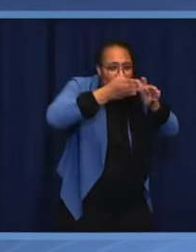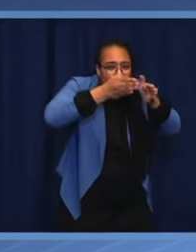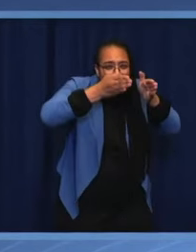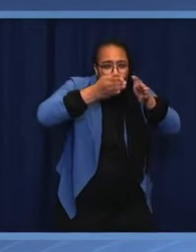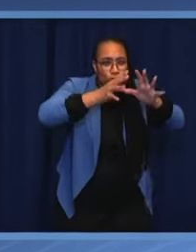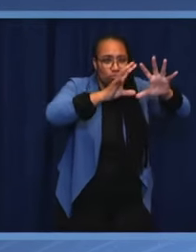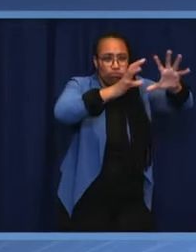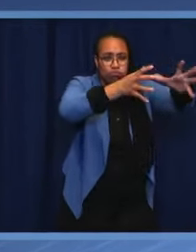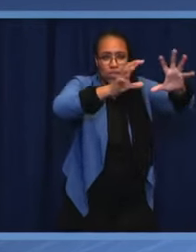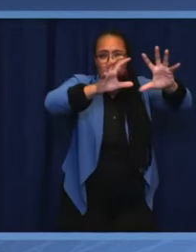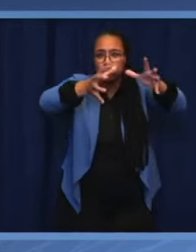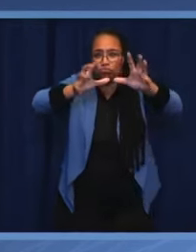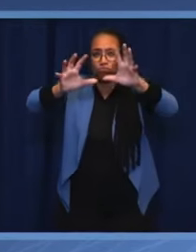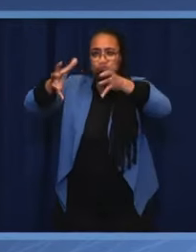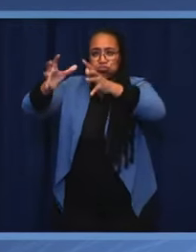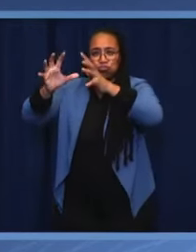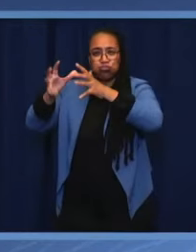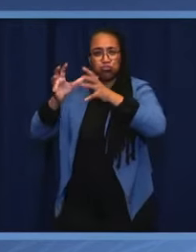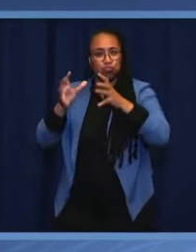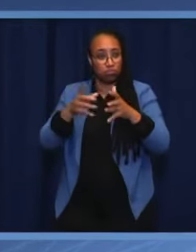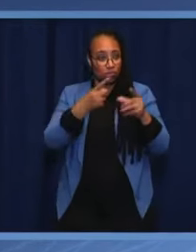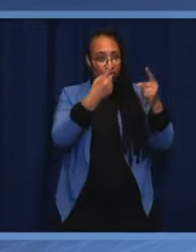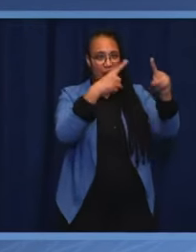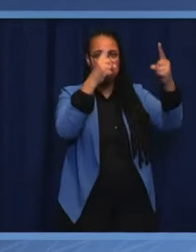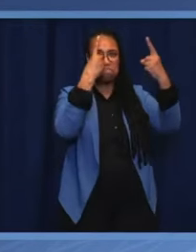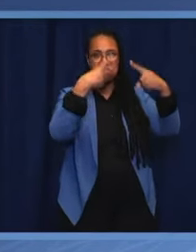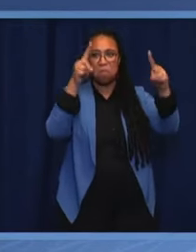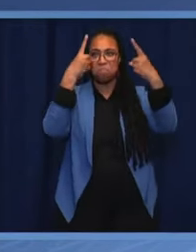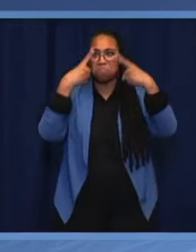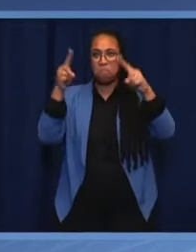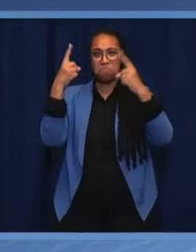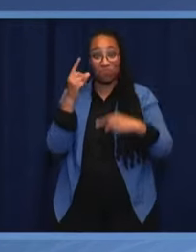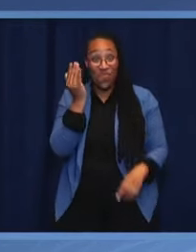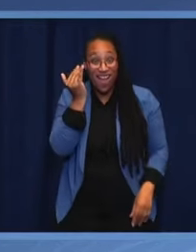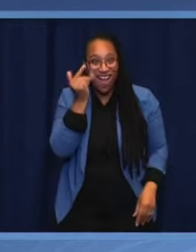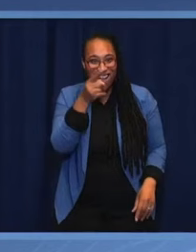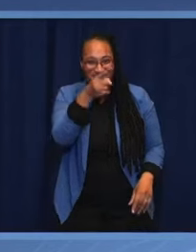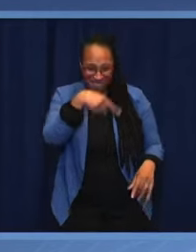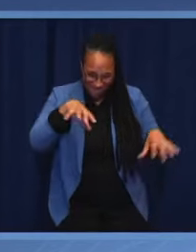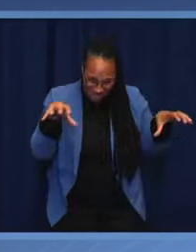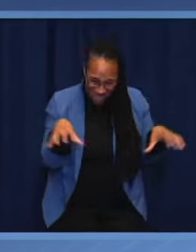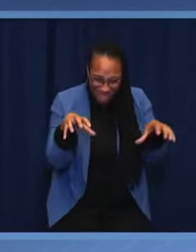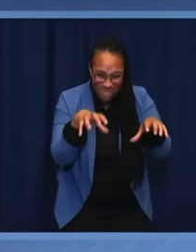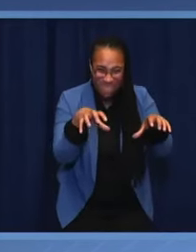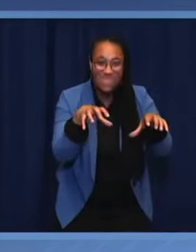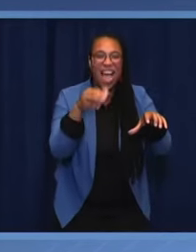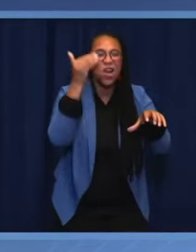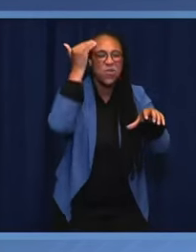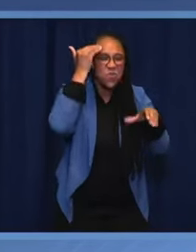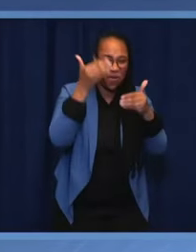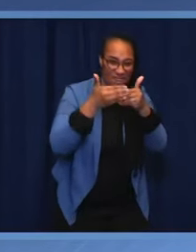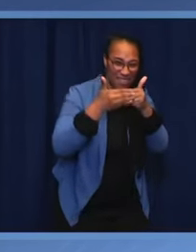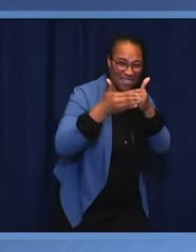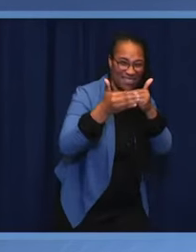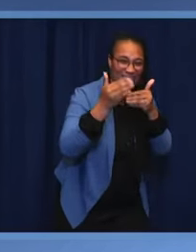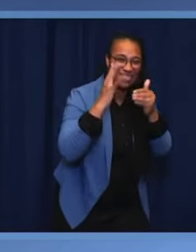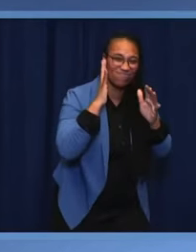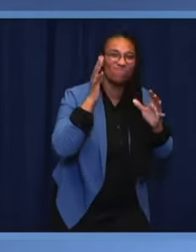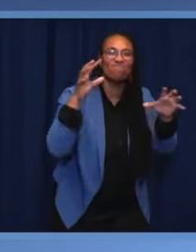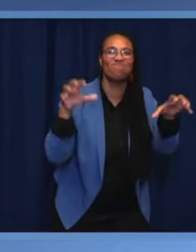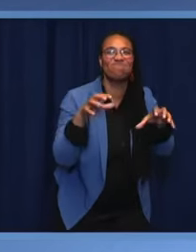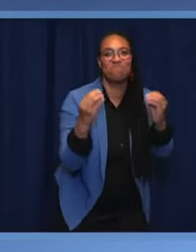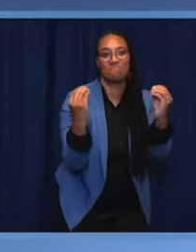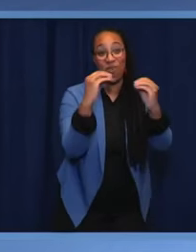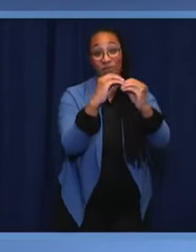deal together, but we all know how much work lies ahead. We've proven we're up to the challenge, but with the Republic of Korea hosting the